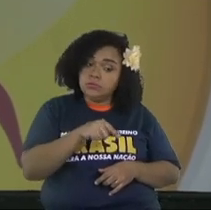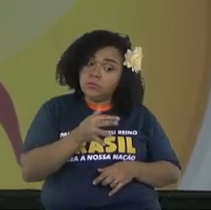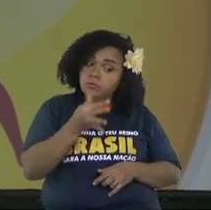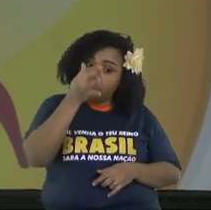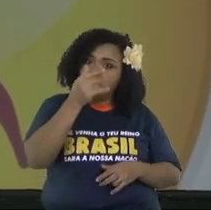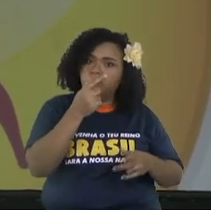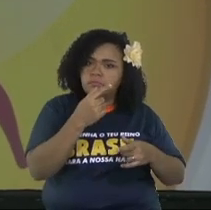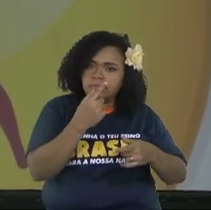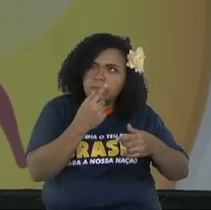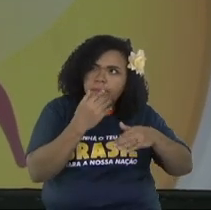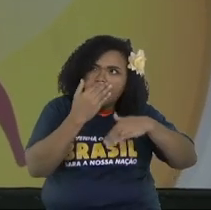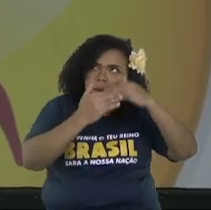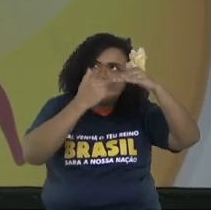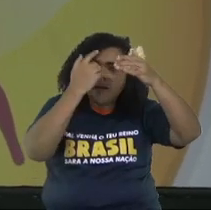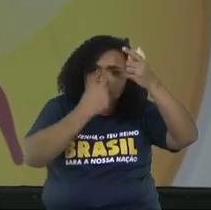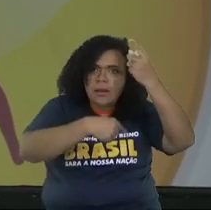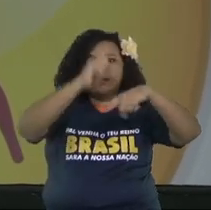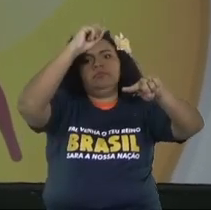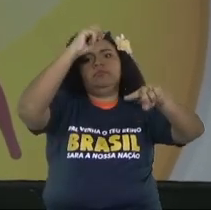You're going to prosper.